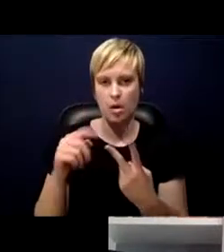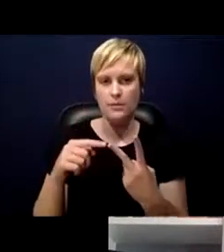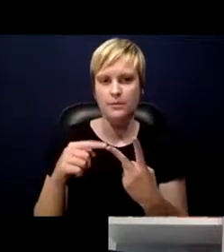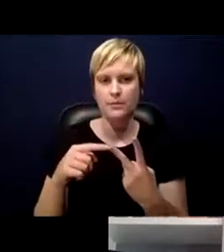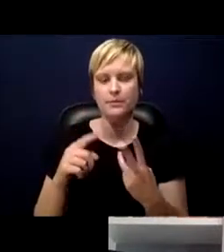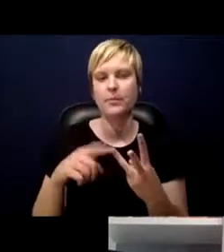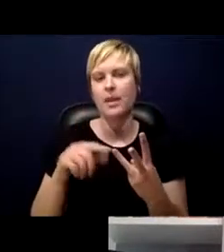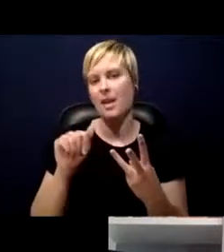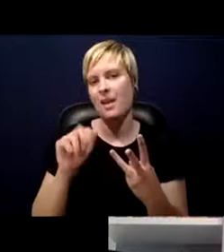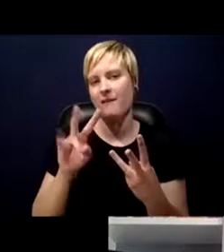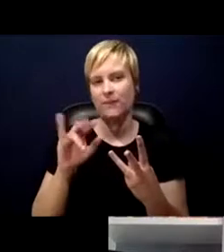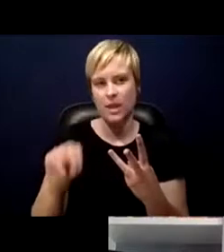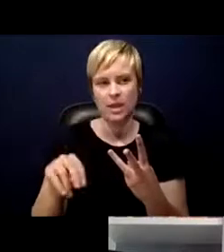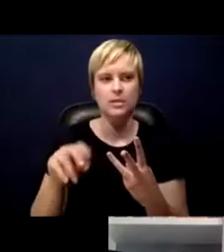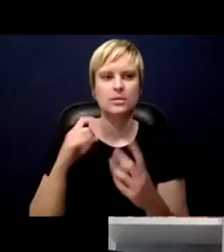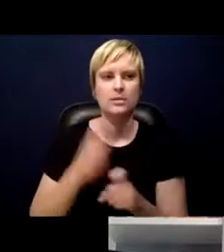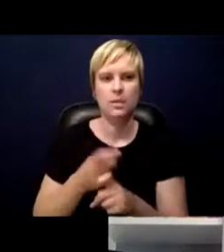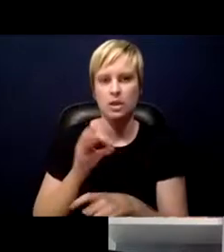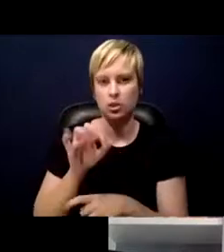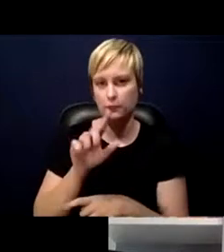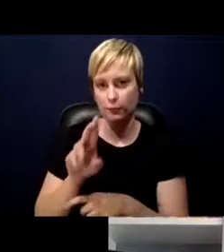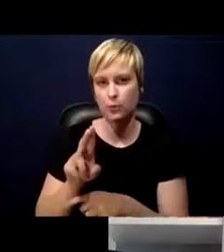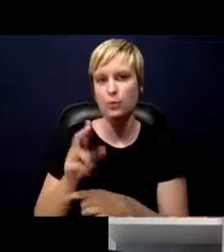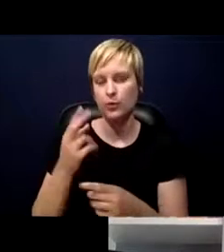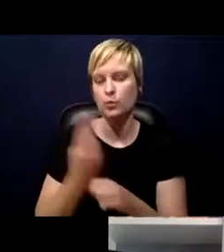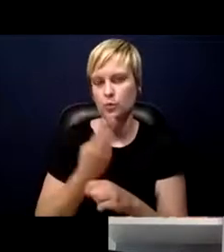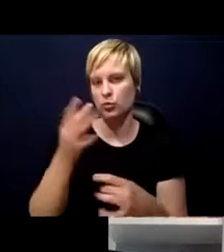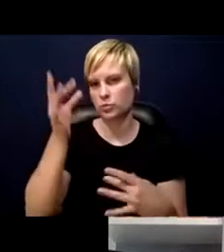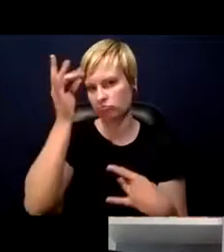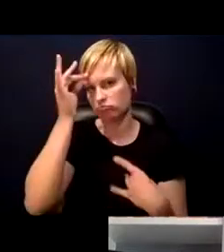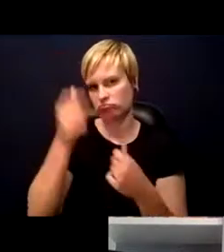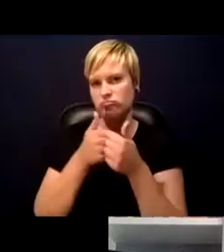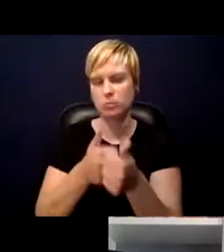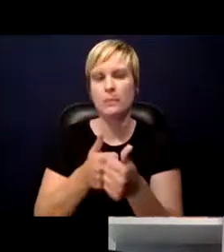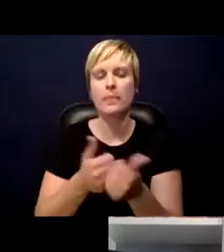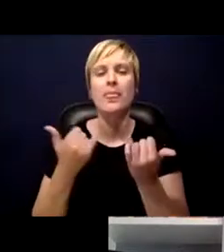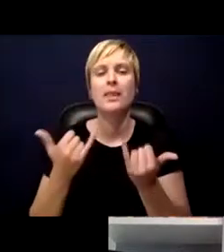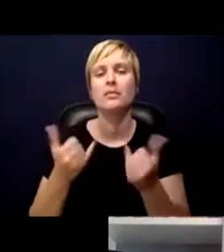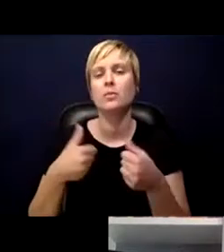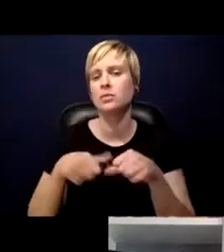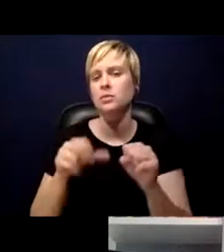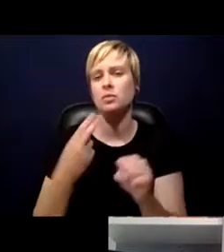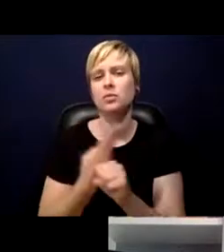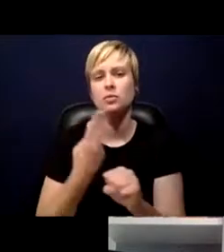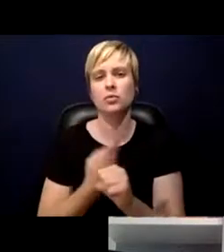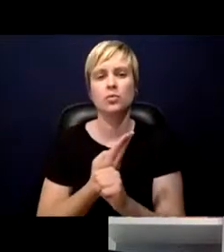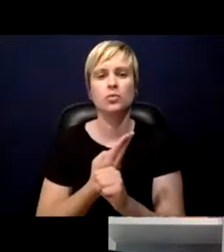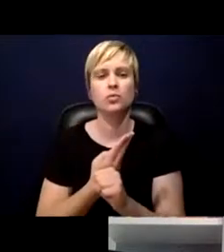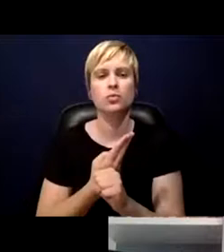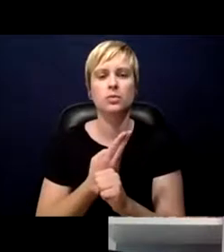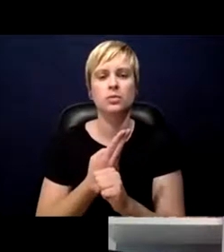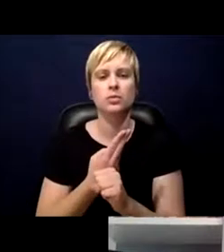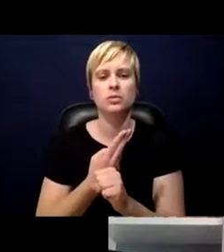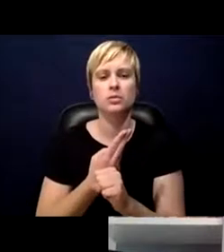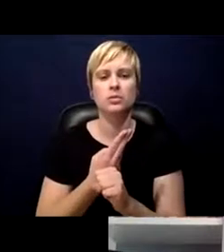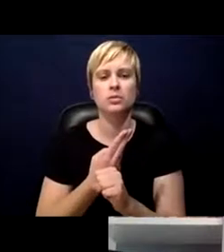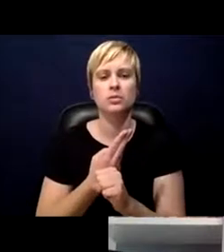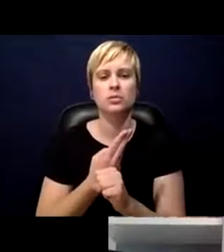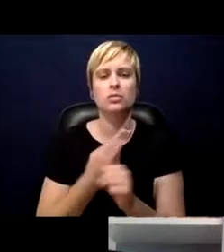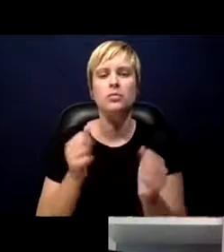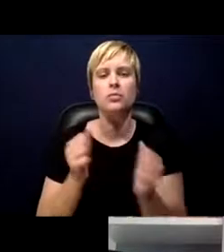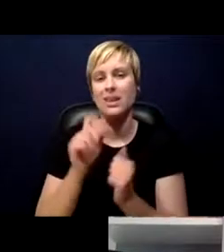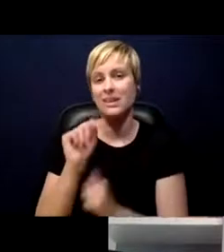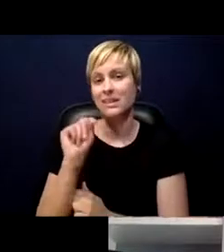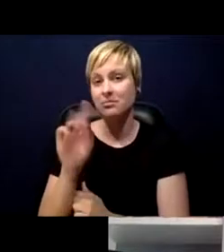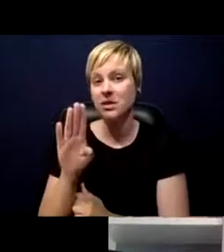Spanish flu, contact tracing was used. Today, we still use contact tracing with dealing with tobaculosis. If